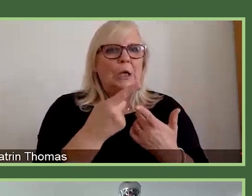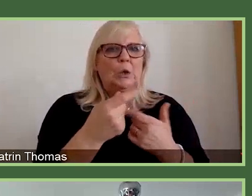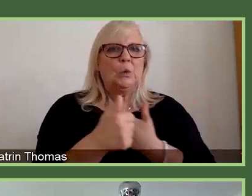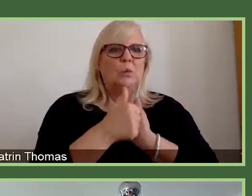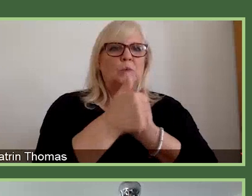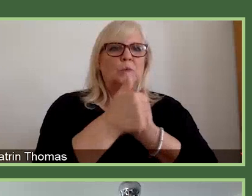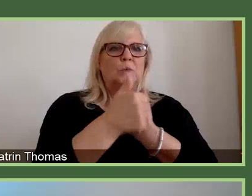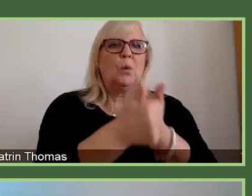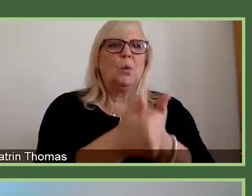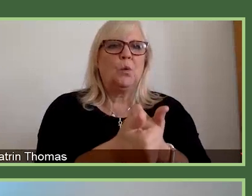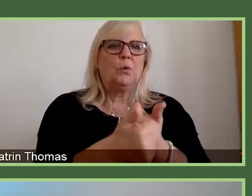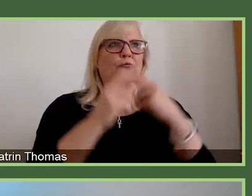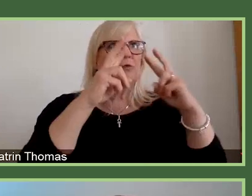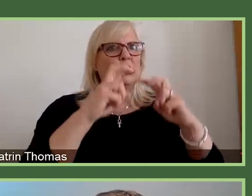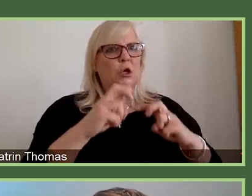grant holders?